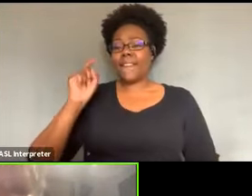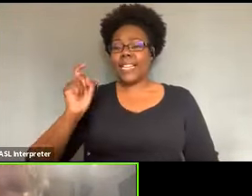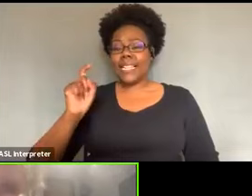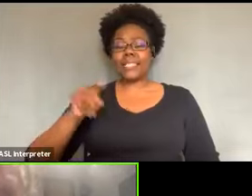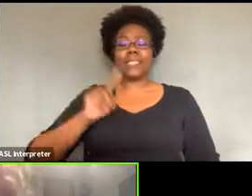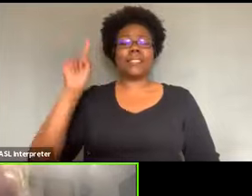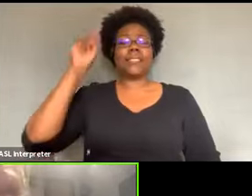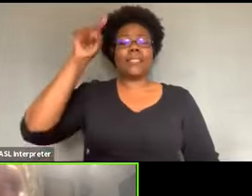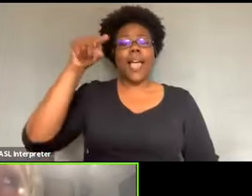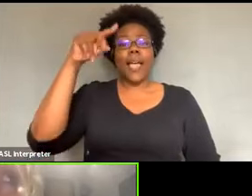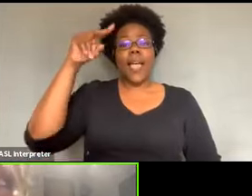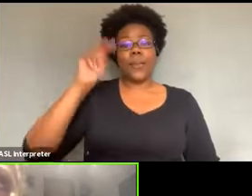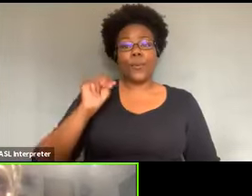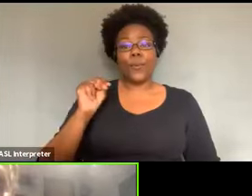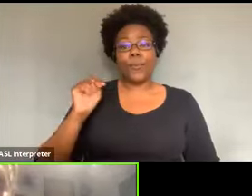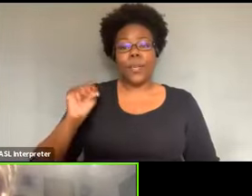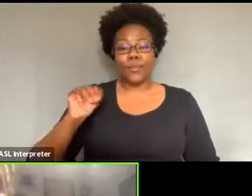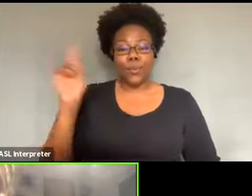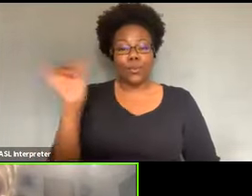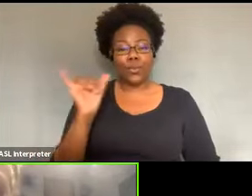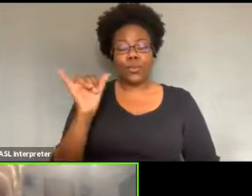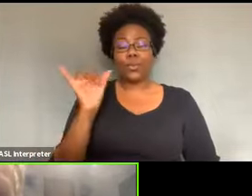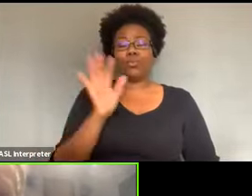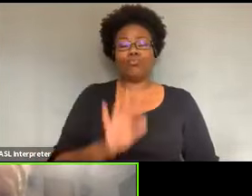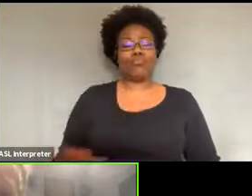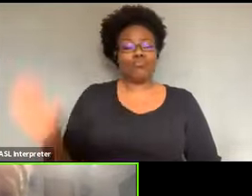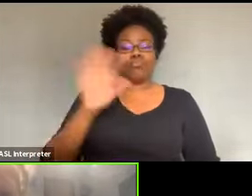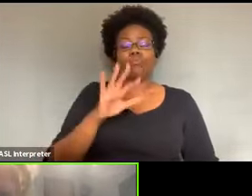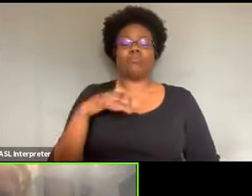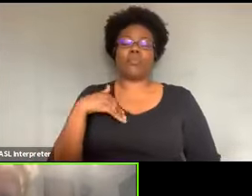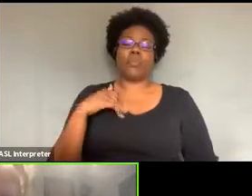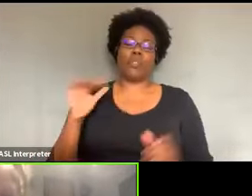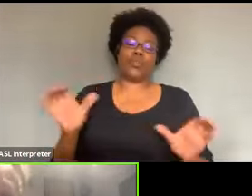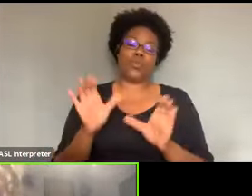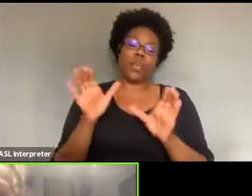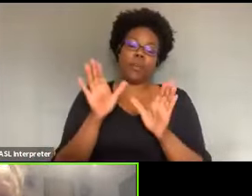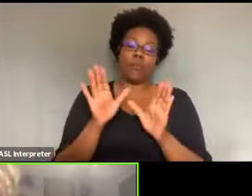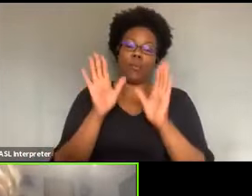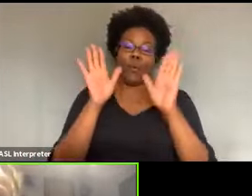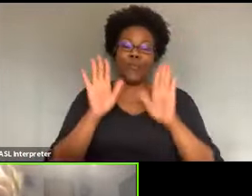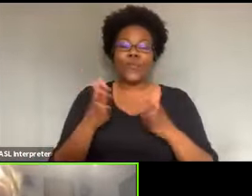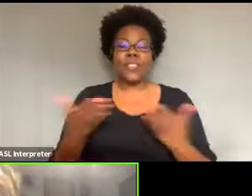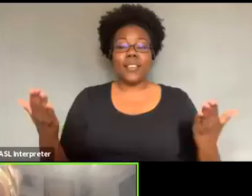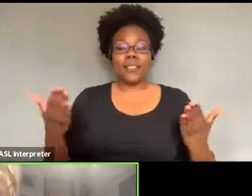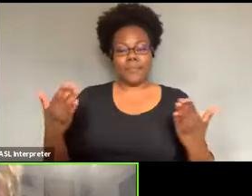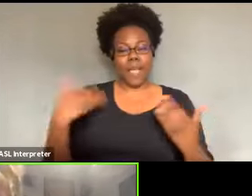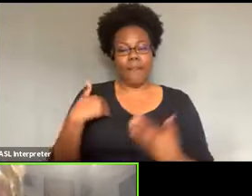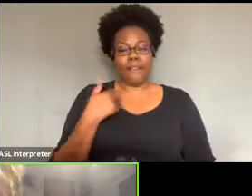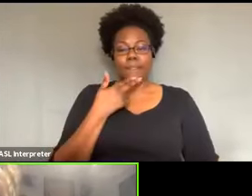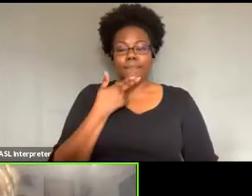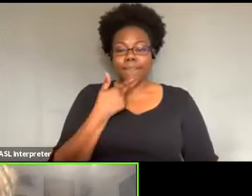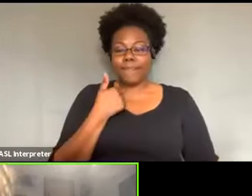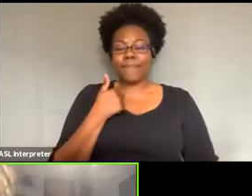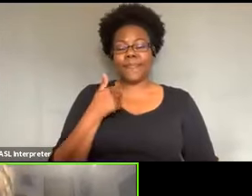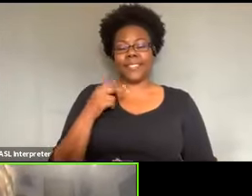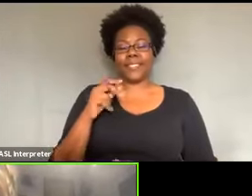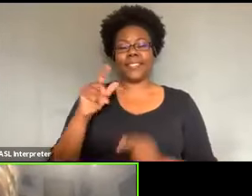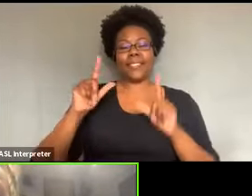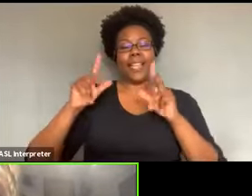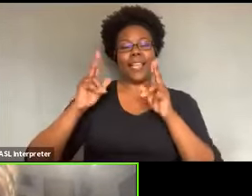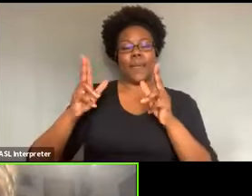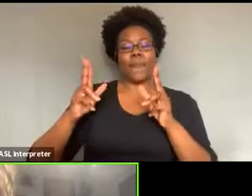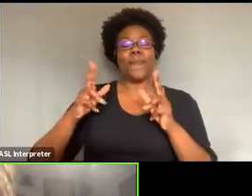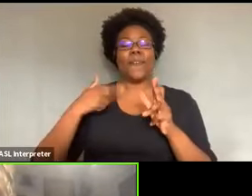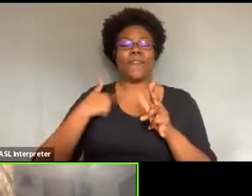Because they're doing just wonderful things. So we really want to talk, we have a wonderful clip of that love story where you actually hear